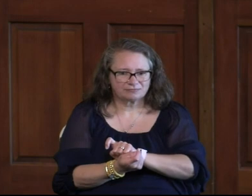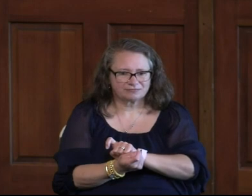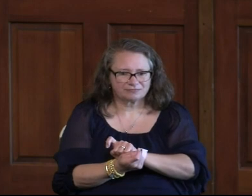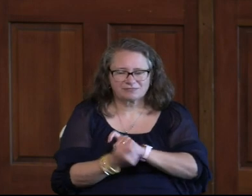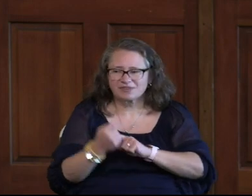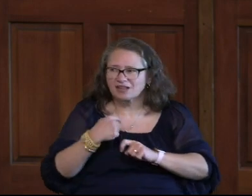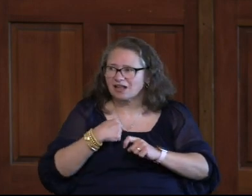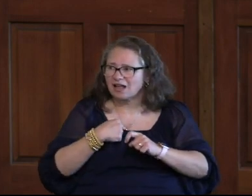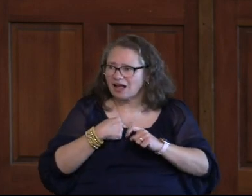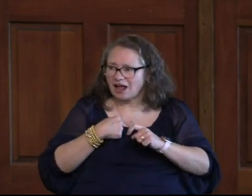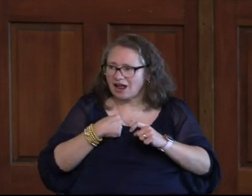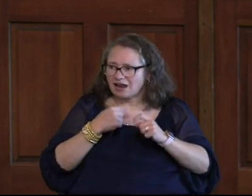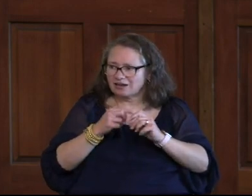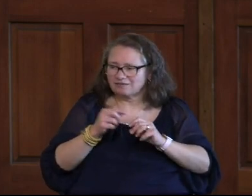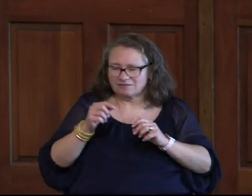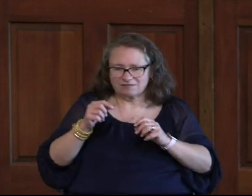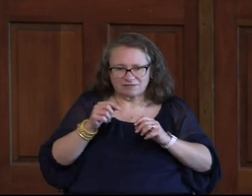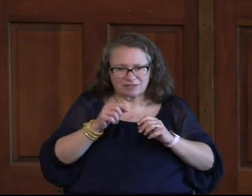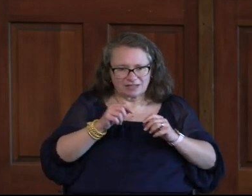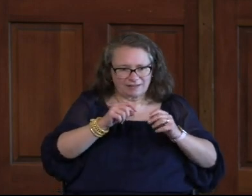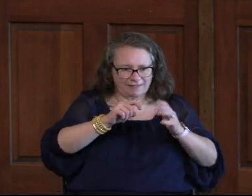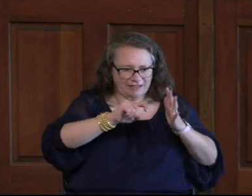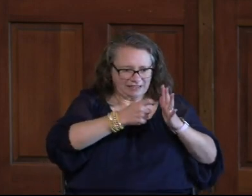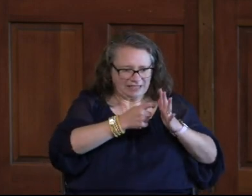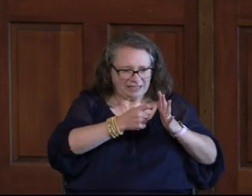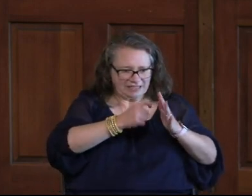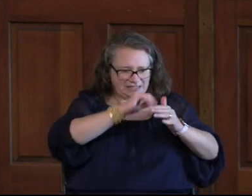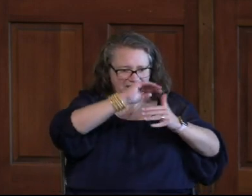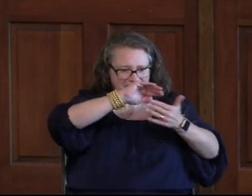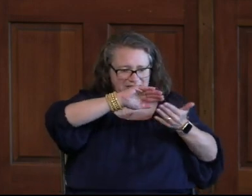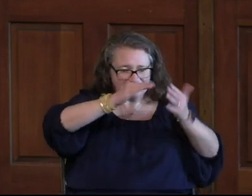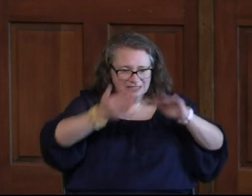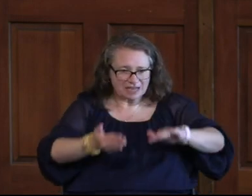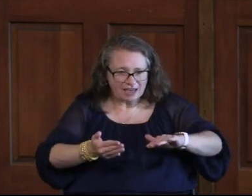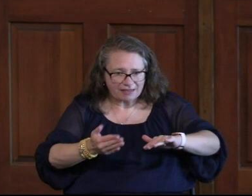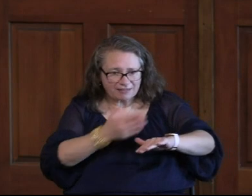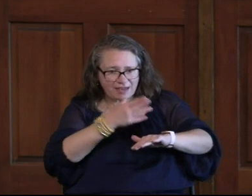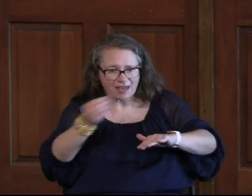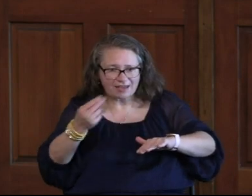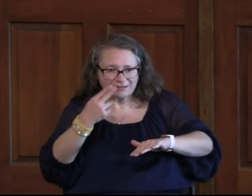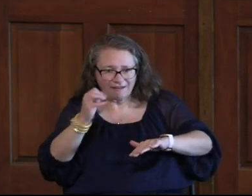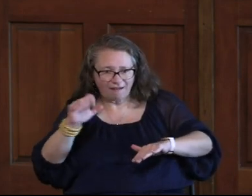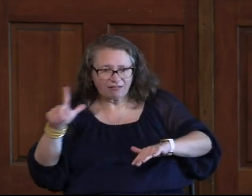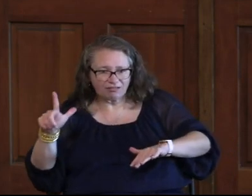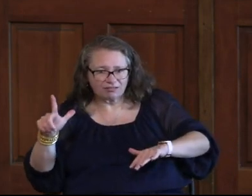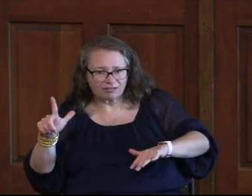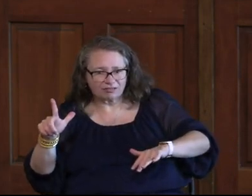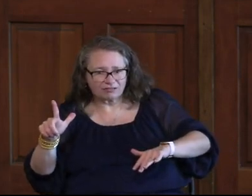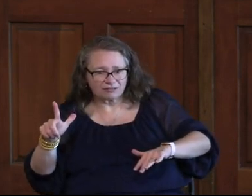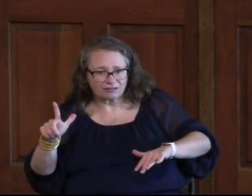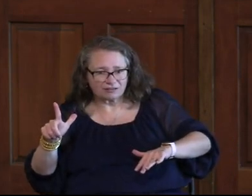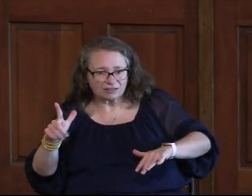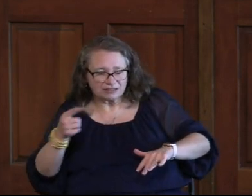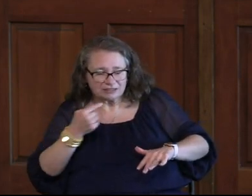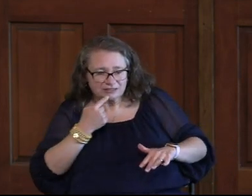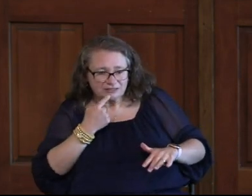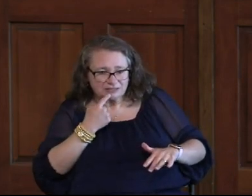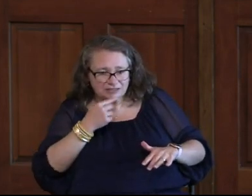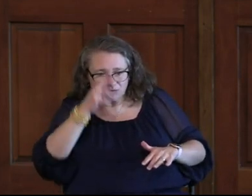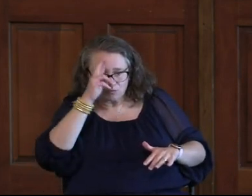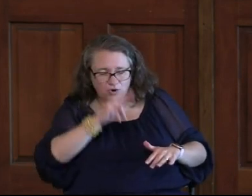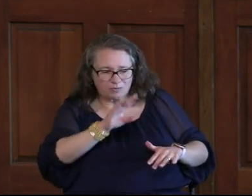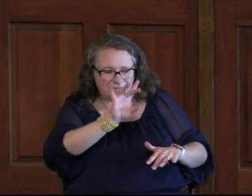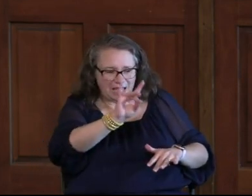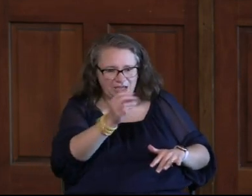I Have The Keys To Death And To Hades I Have The Keys You Know It Says It Says In